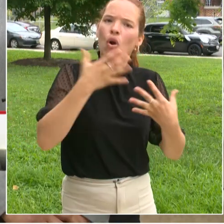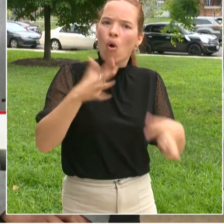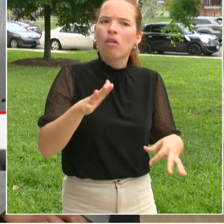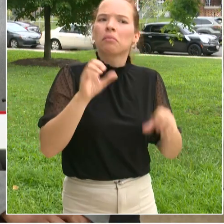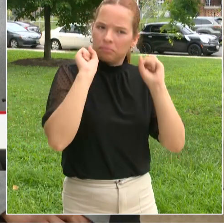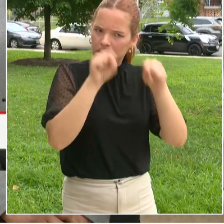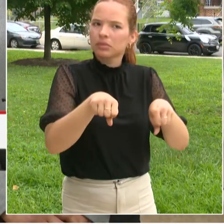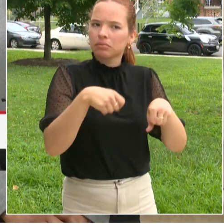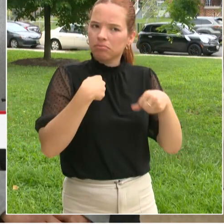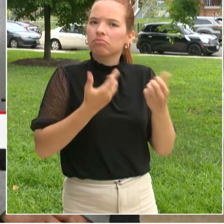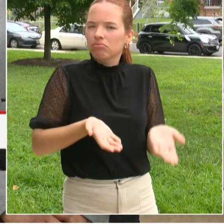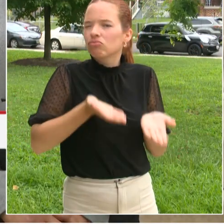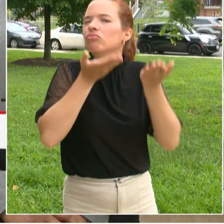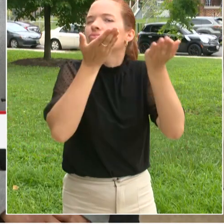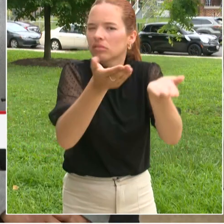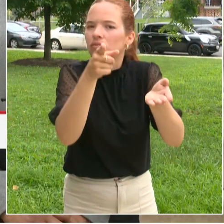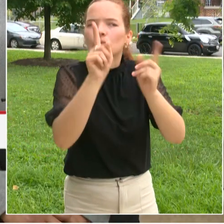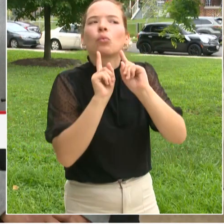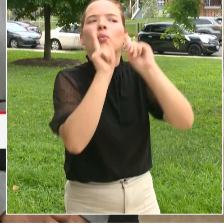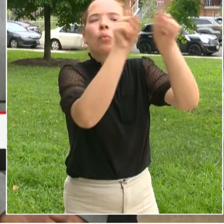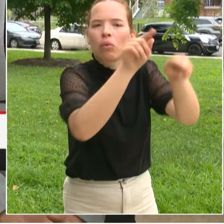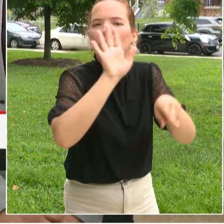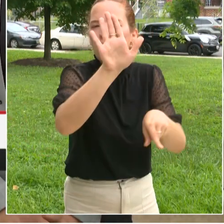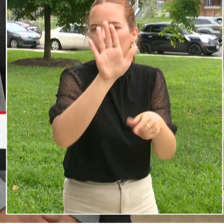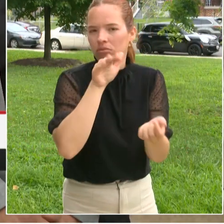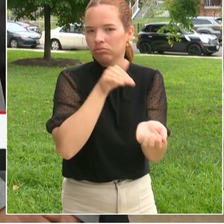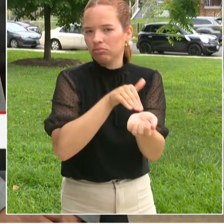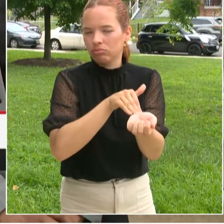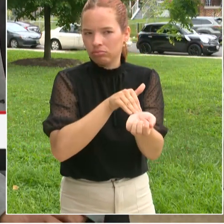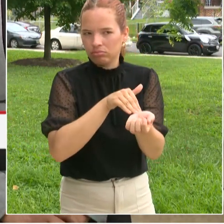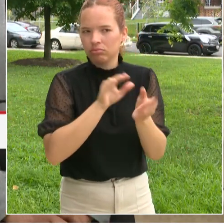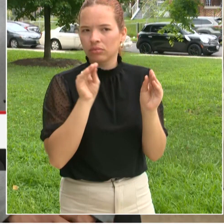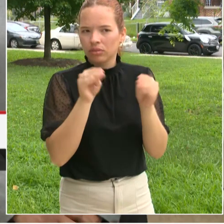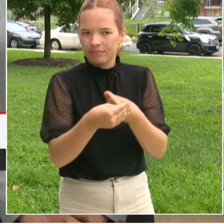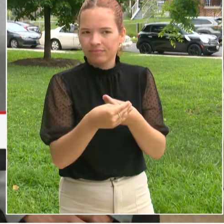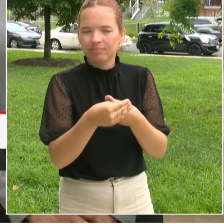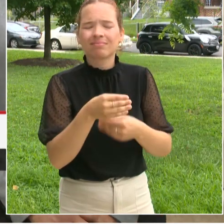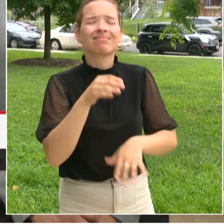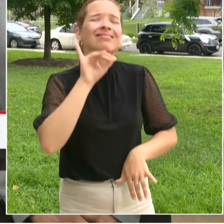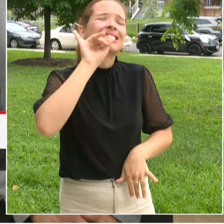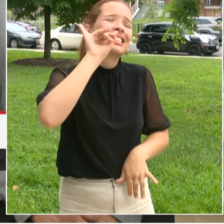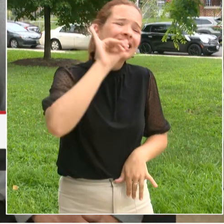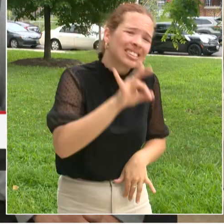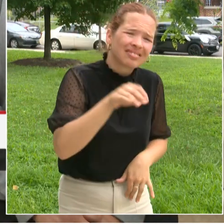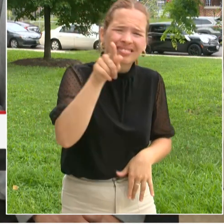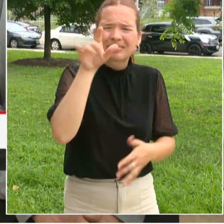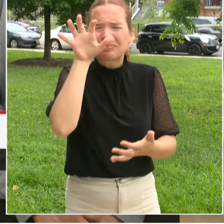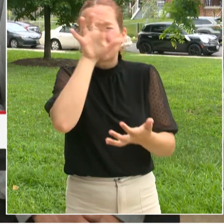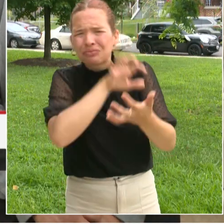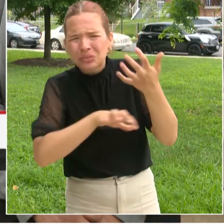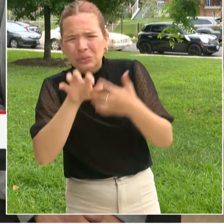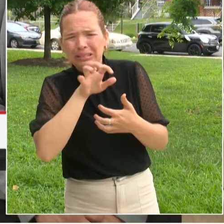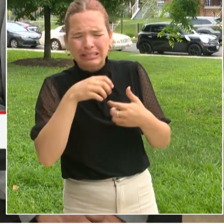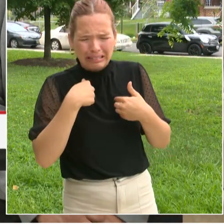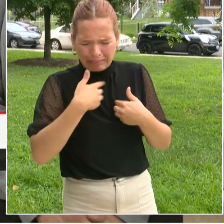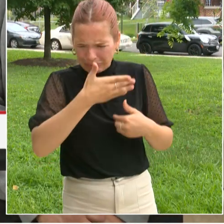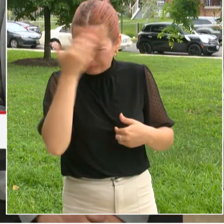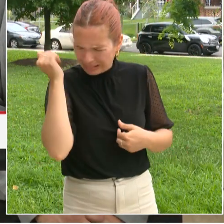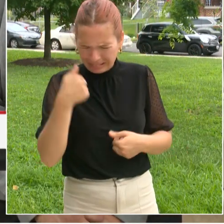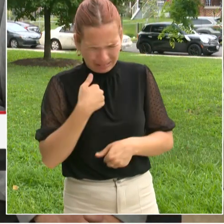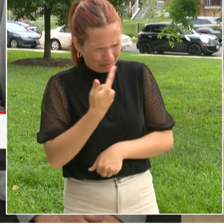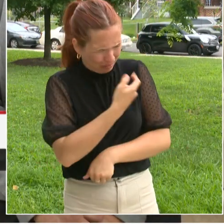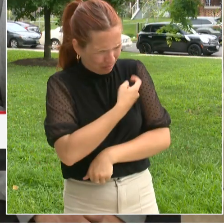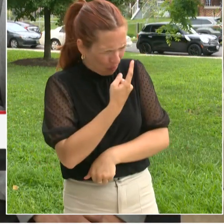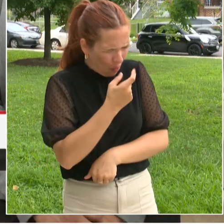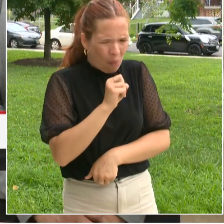and why is it more multiple vaccines or why is there a series versus one vaccine for certain things etc so I think your medical